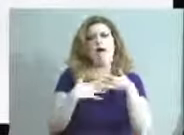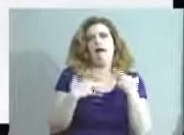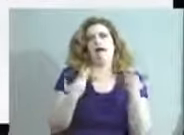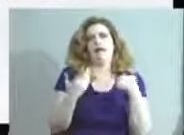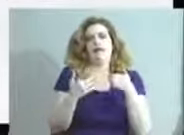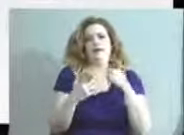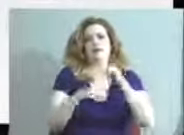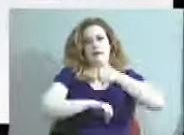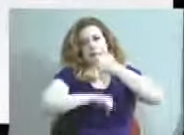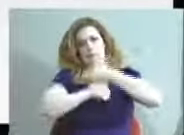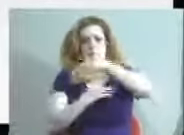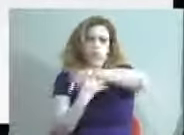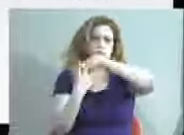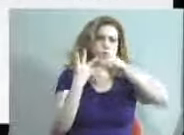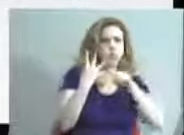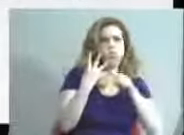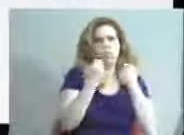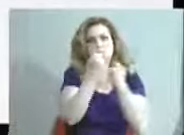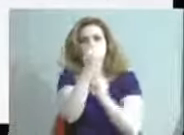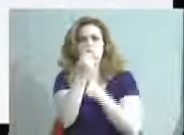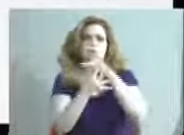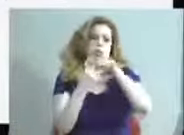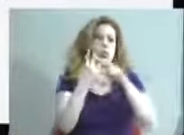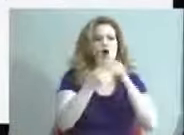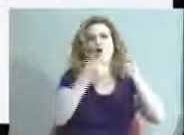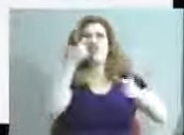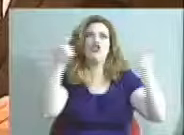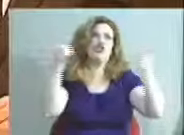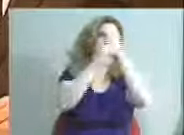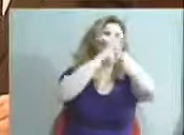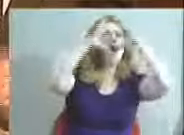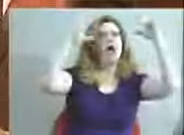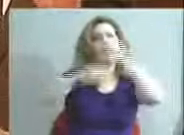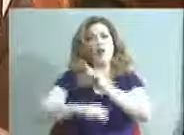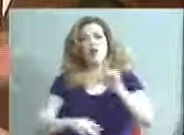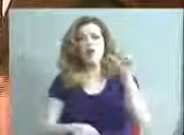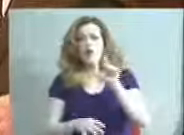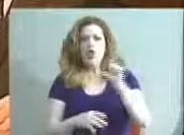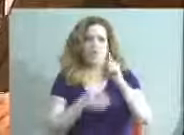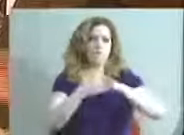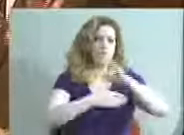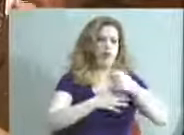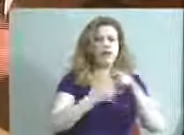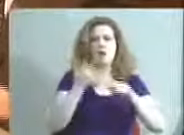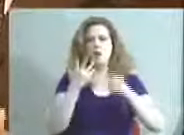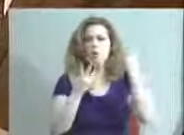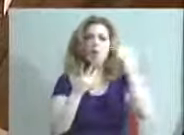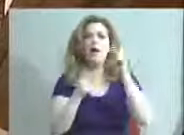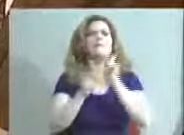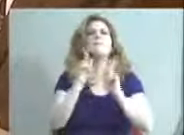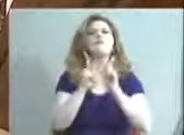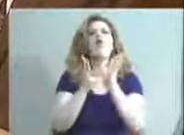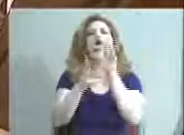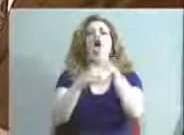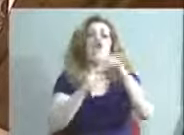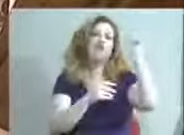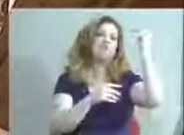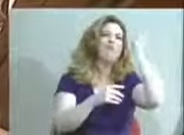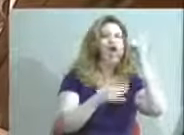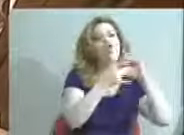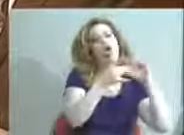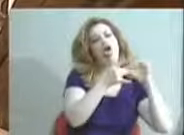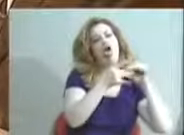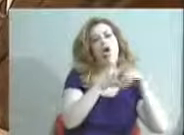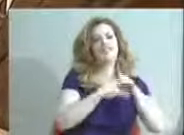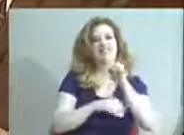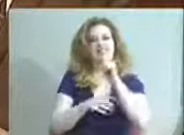four pillars talking to each other. You don't have a greater Louisville project collecting the data, because there's too much politics and people are interested in their silos. And one thing